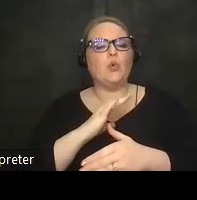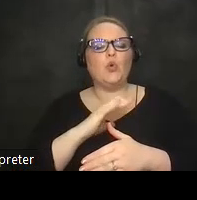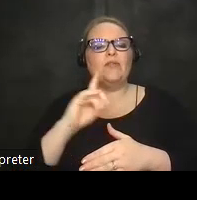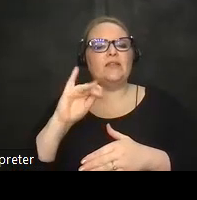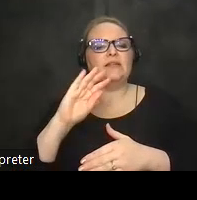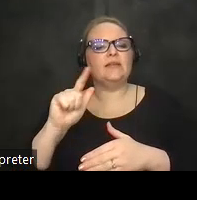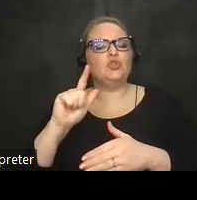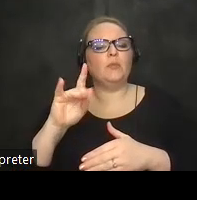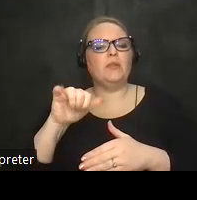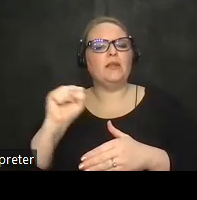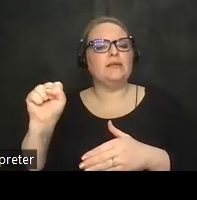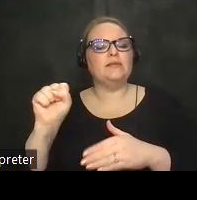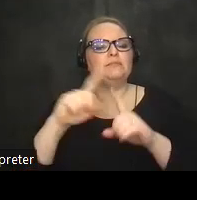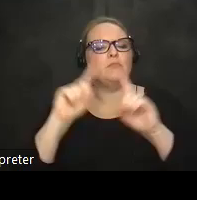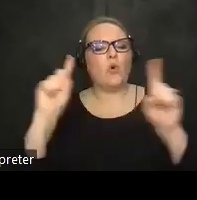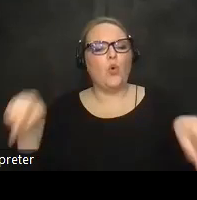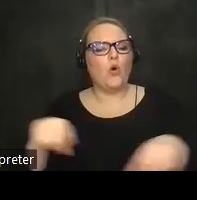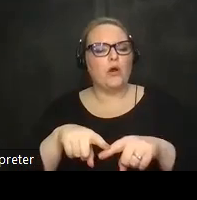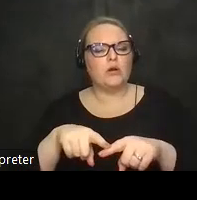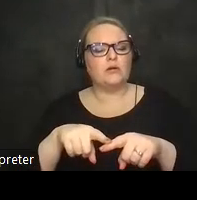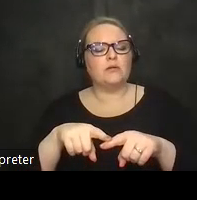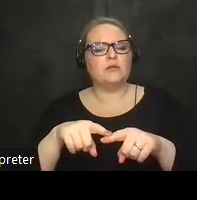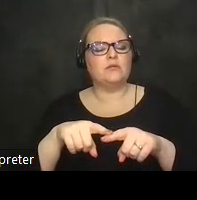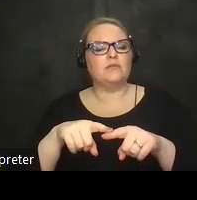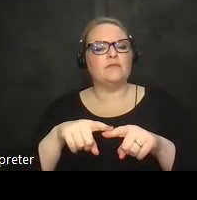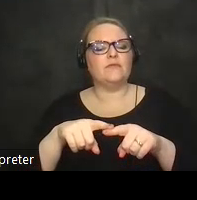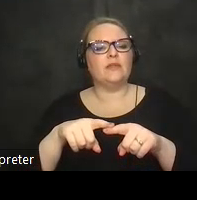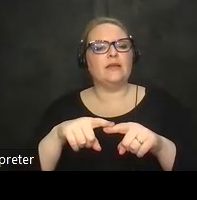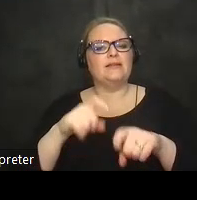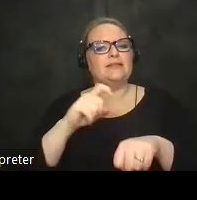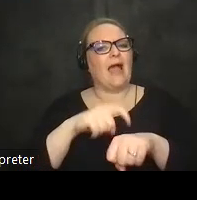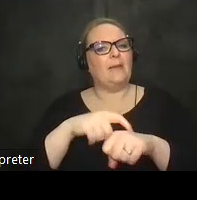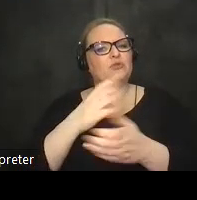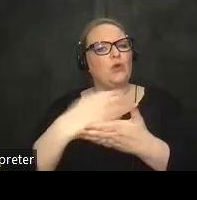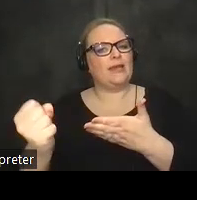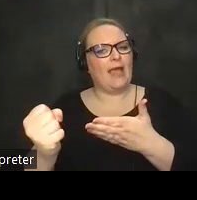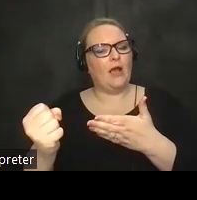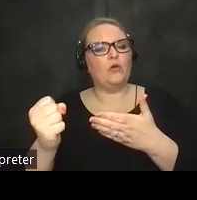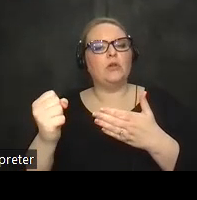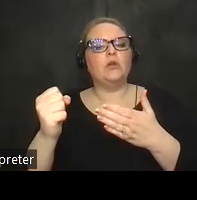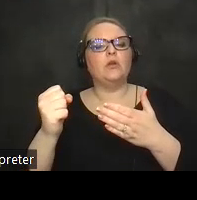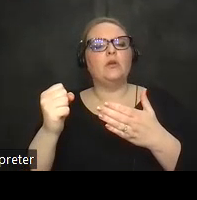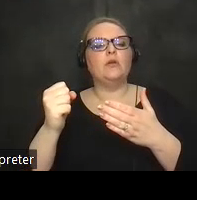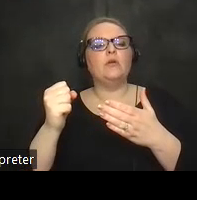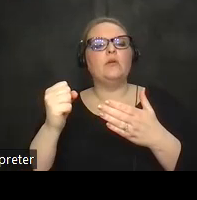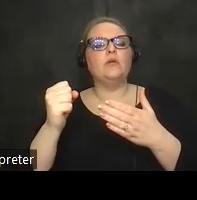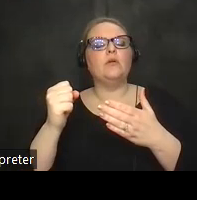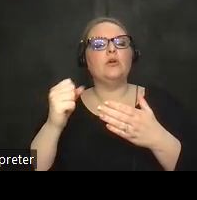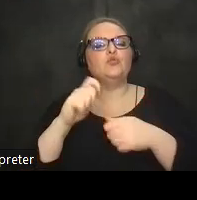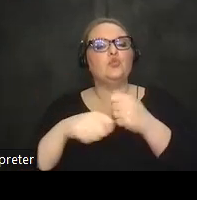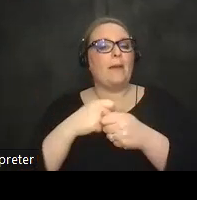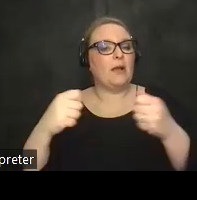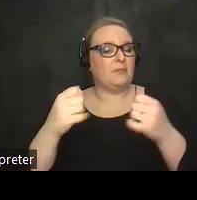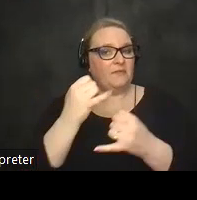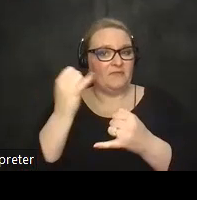bliss board and uh time's catching up with us just a little bit um but just to wrap up any